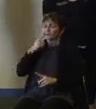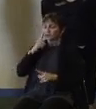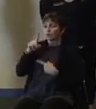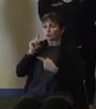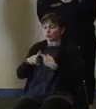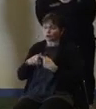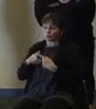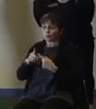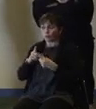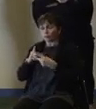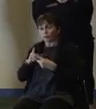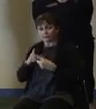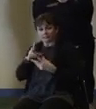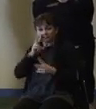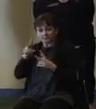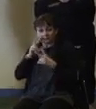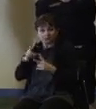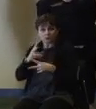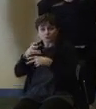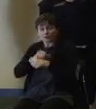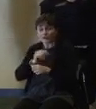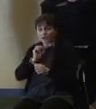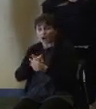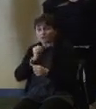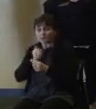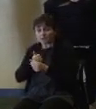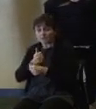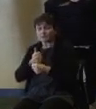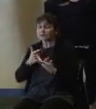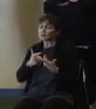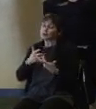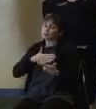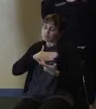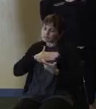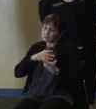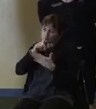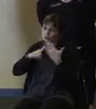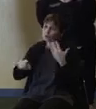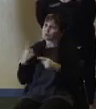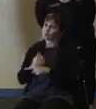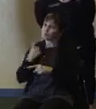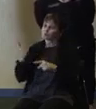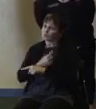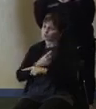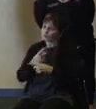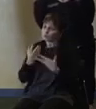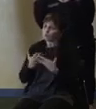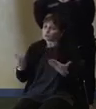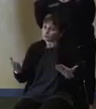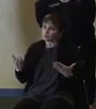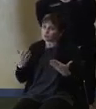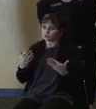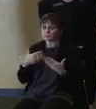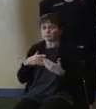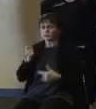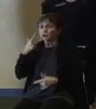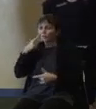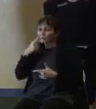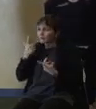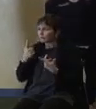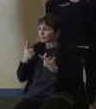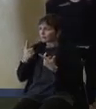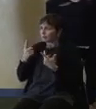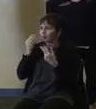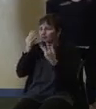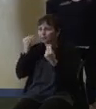information from proper resources, proper media, the government channels that we have available to you. Think critically when those